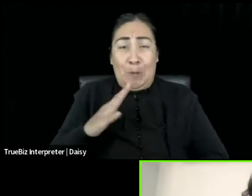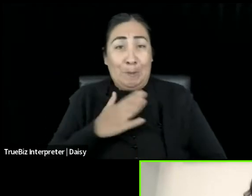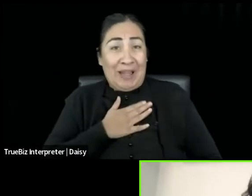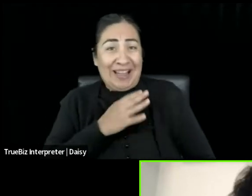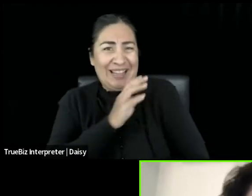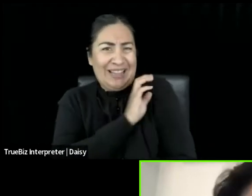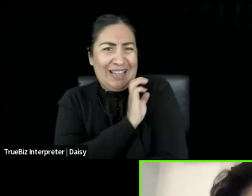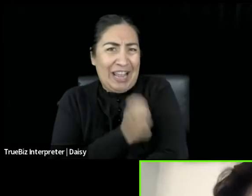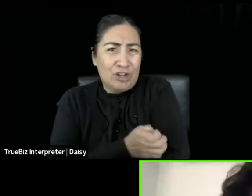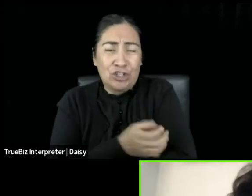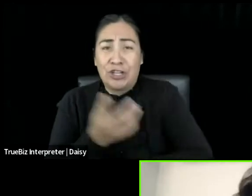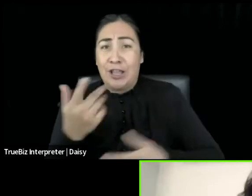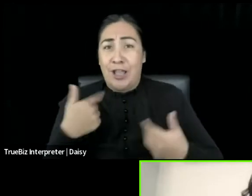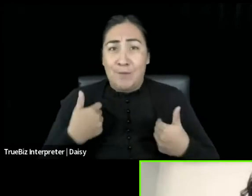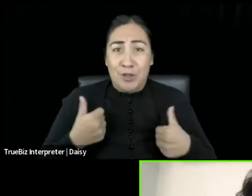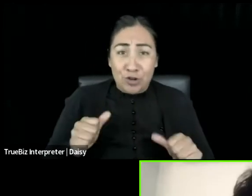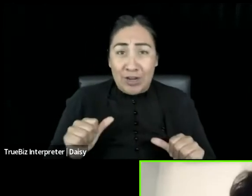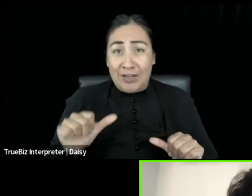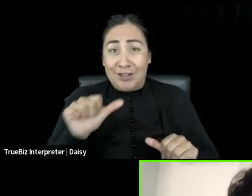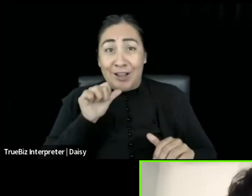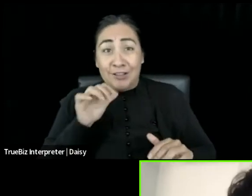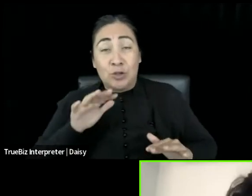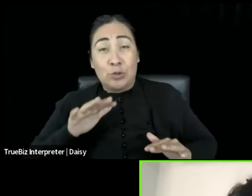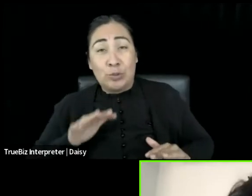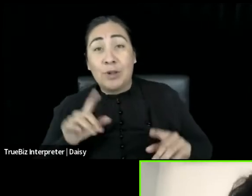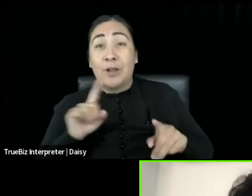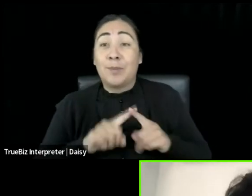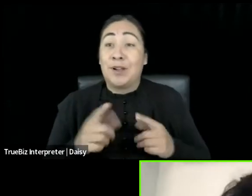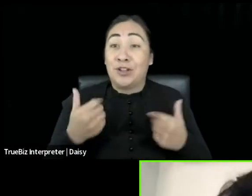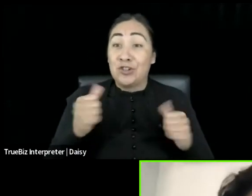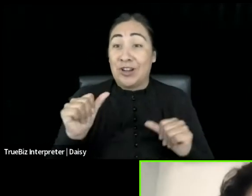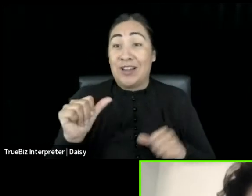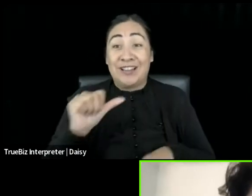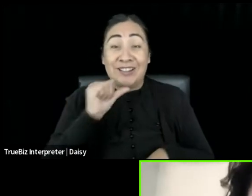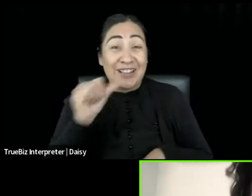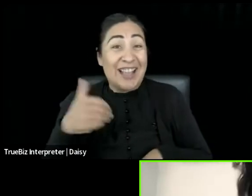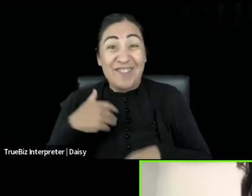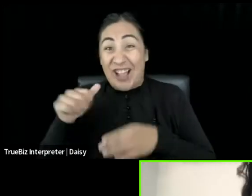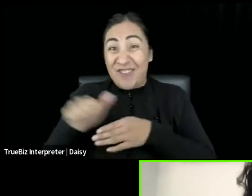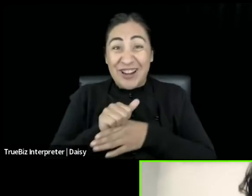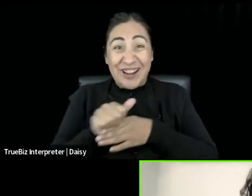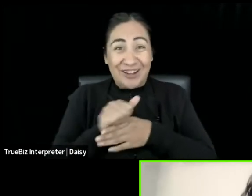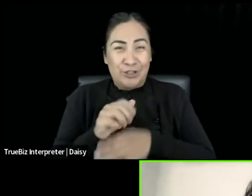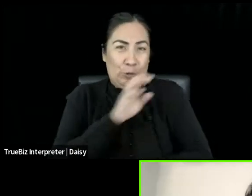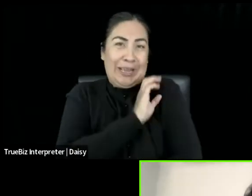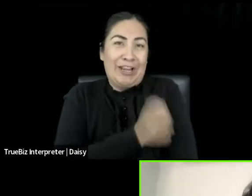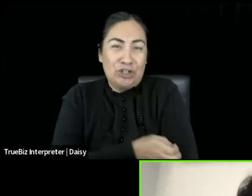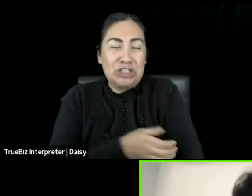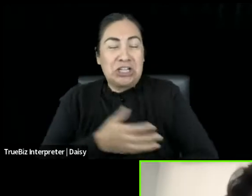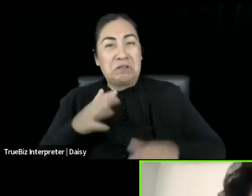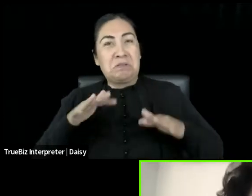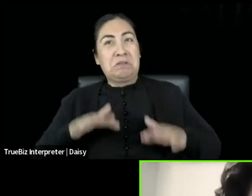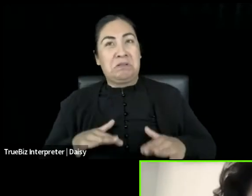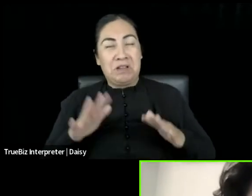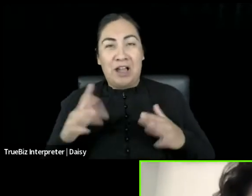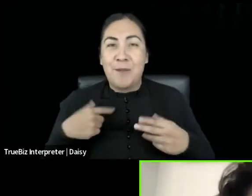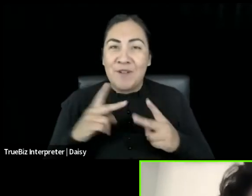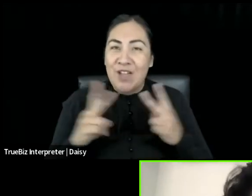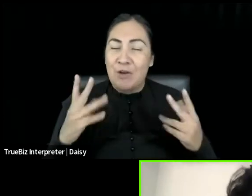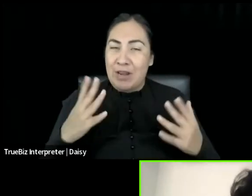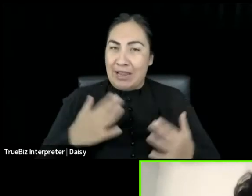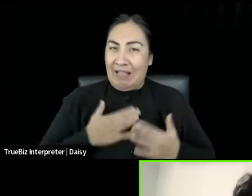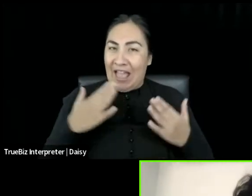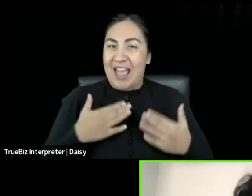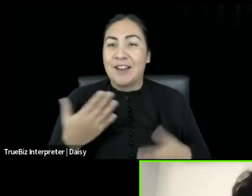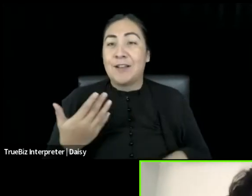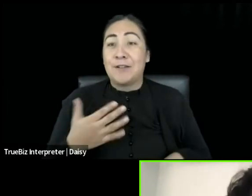to, like, not dampen it, but I'm just trying to, like, not have rehearsal energy. So, um, I'm very glad that I have